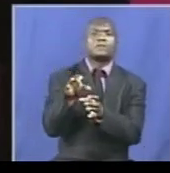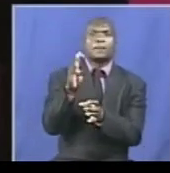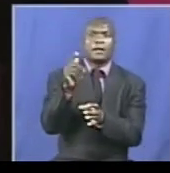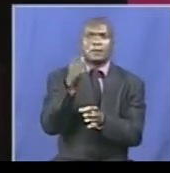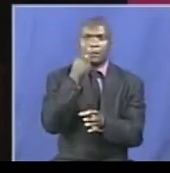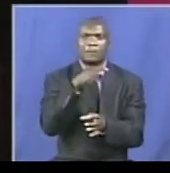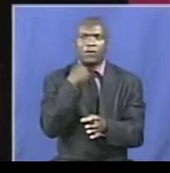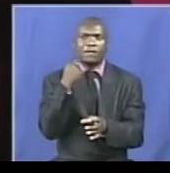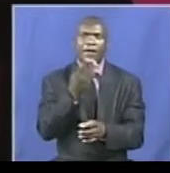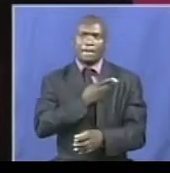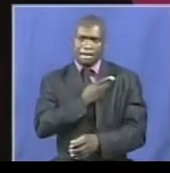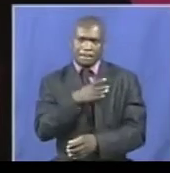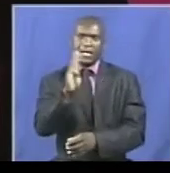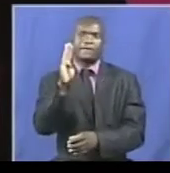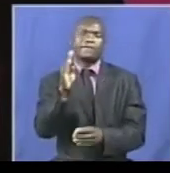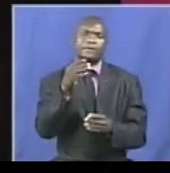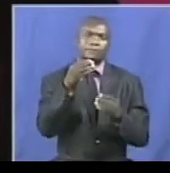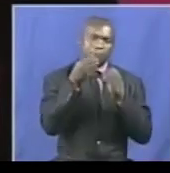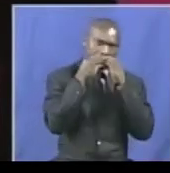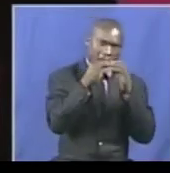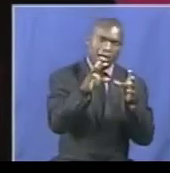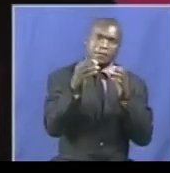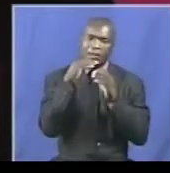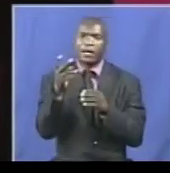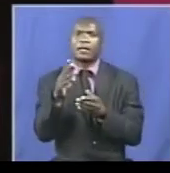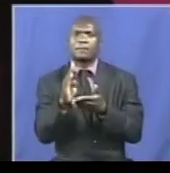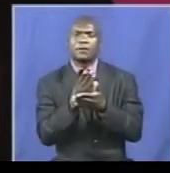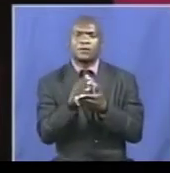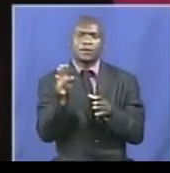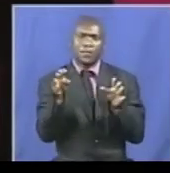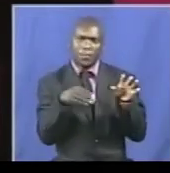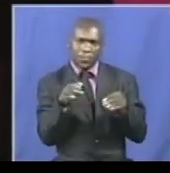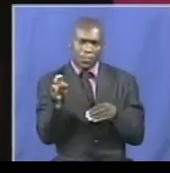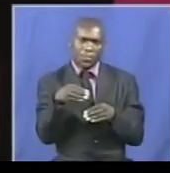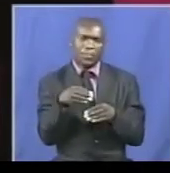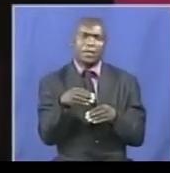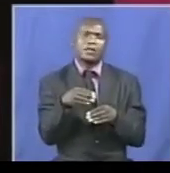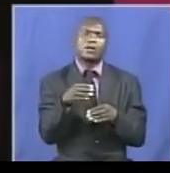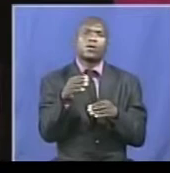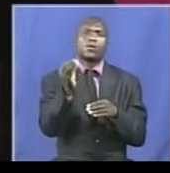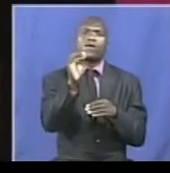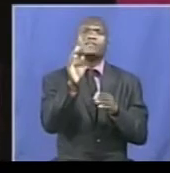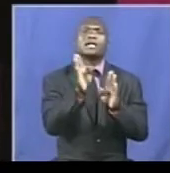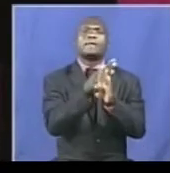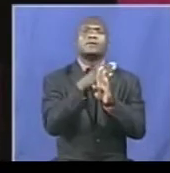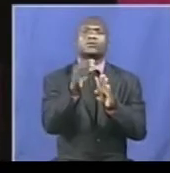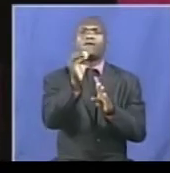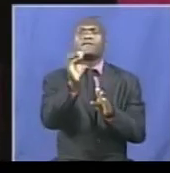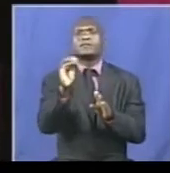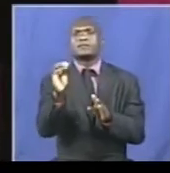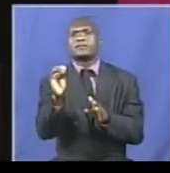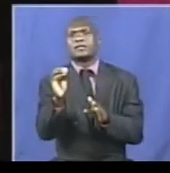politic as a result of the corrupt and treacherous actions of nationalists and Jews and a